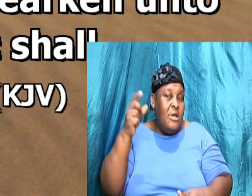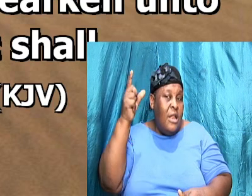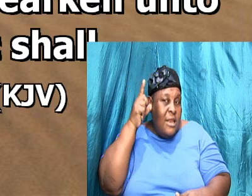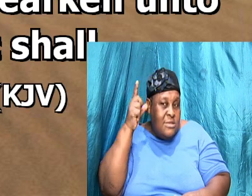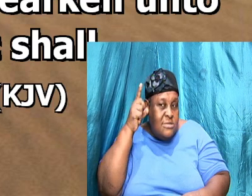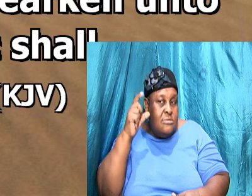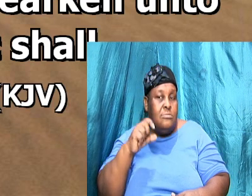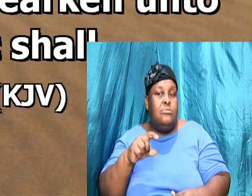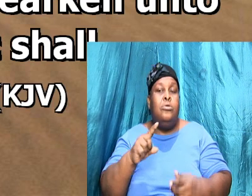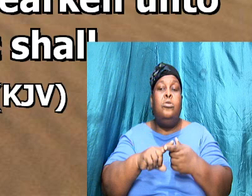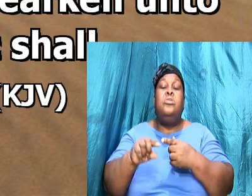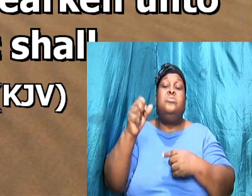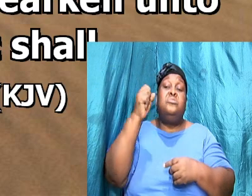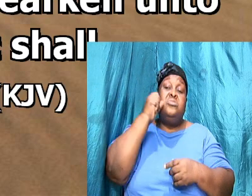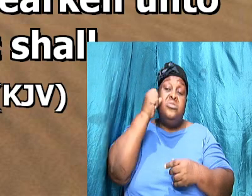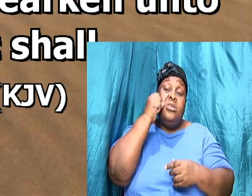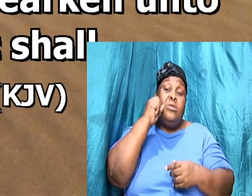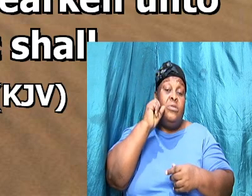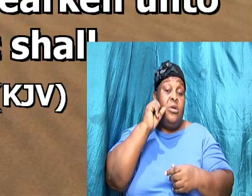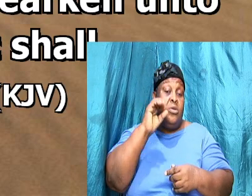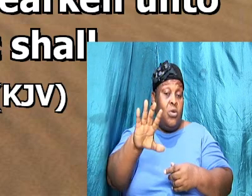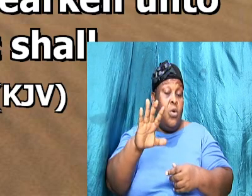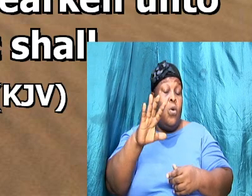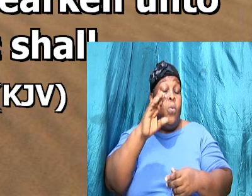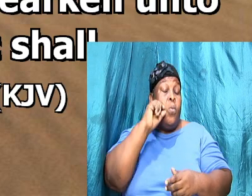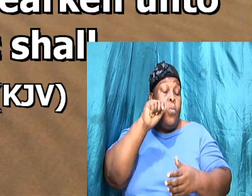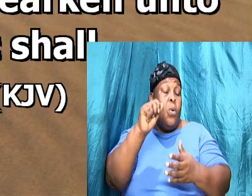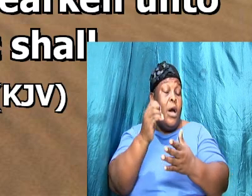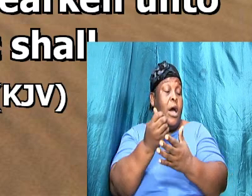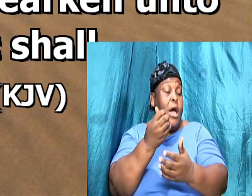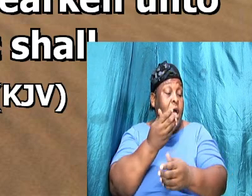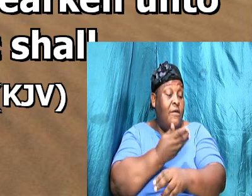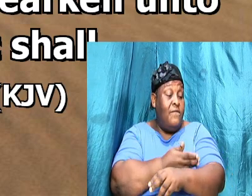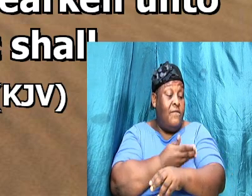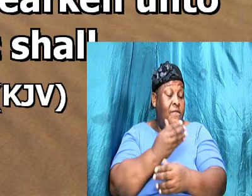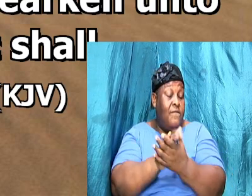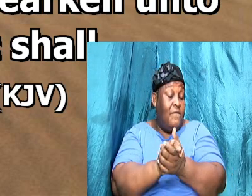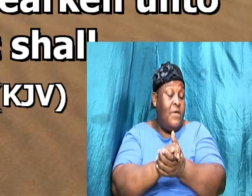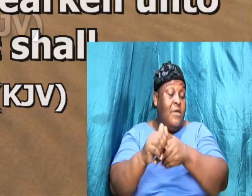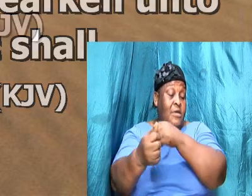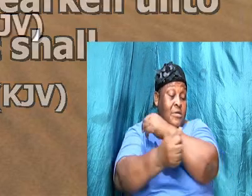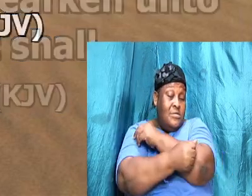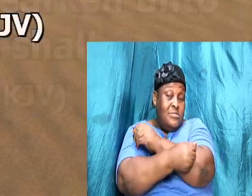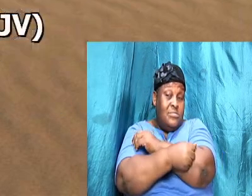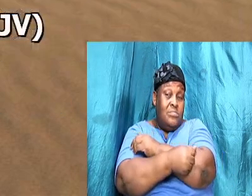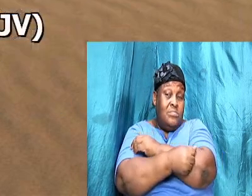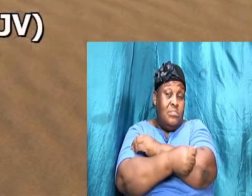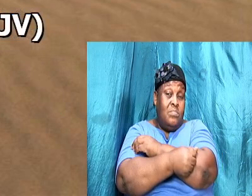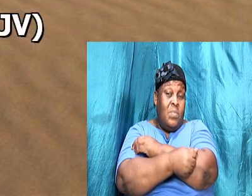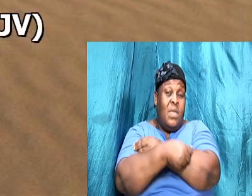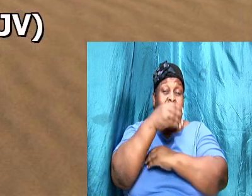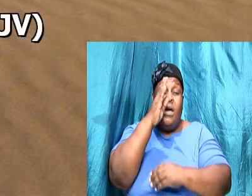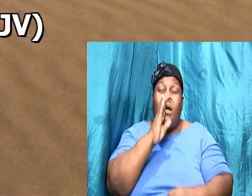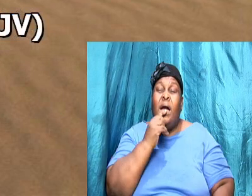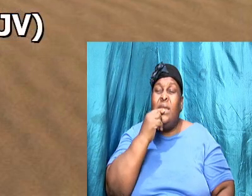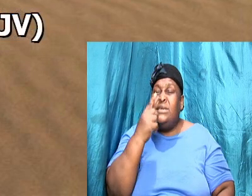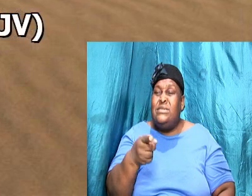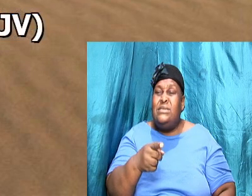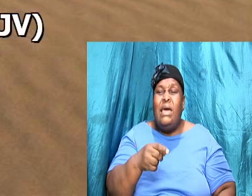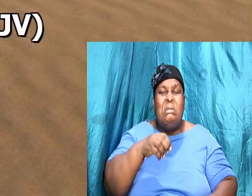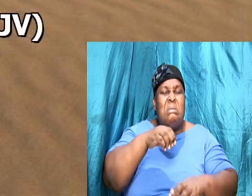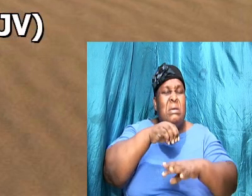in Isaac shall thy seed be called so God is saying you look here send him away I don't even